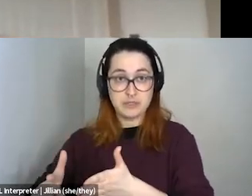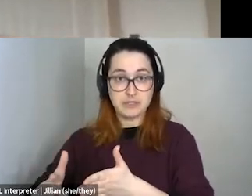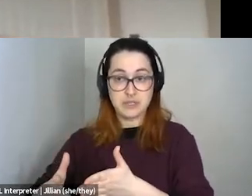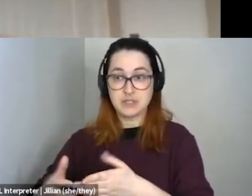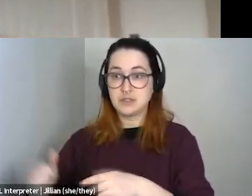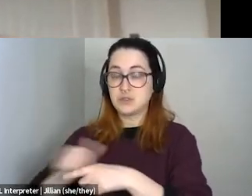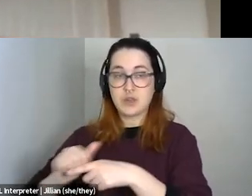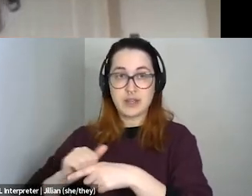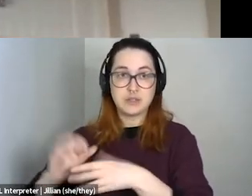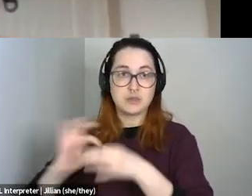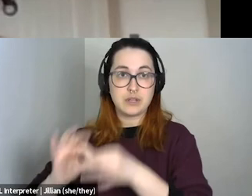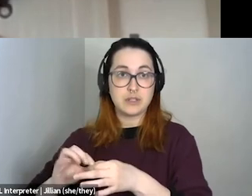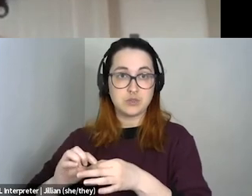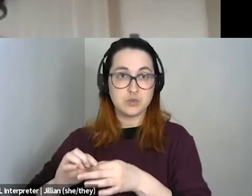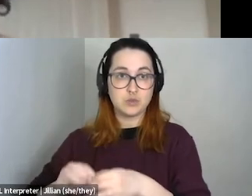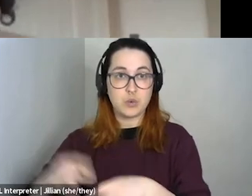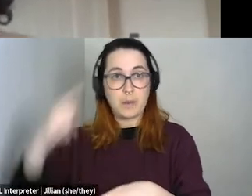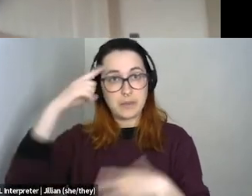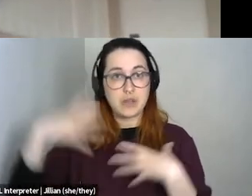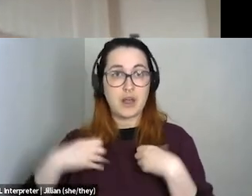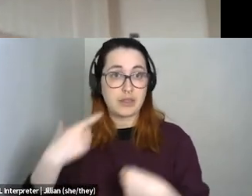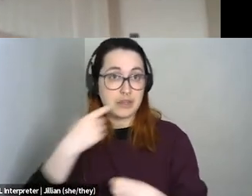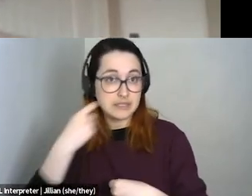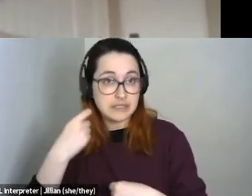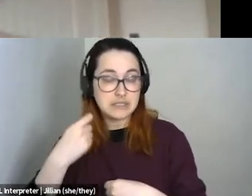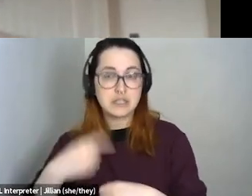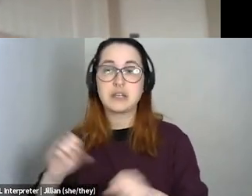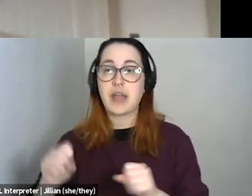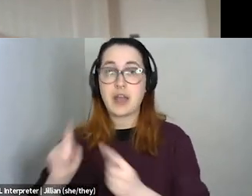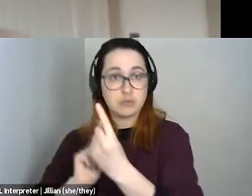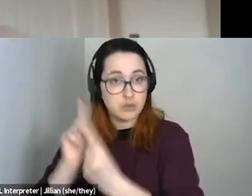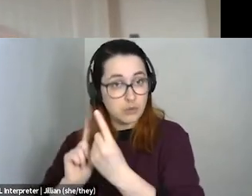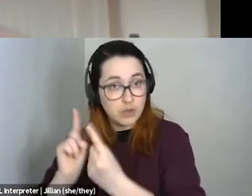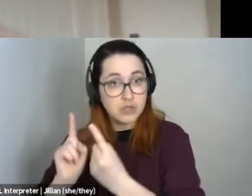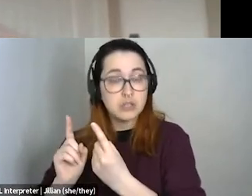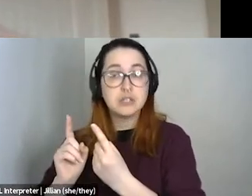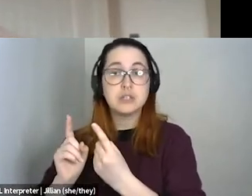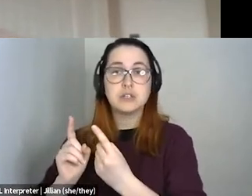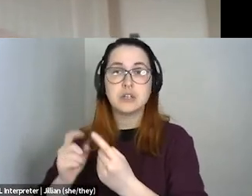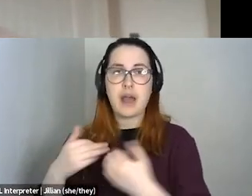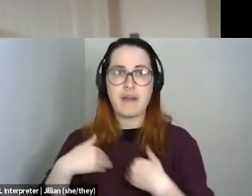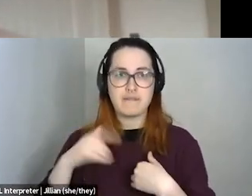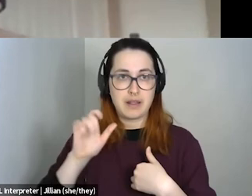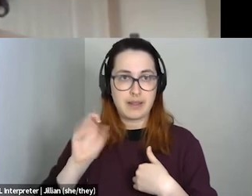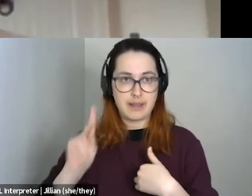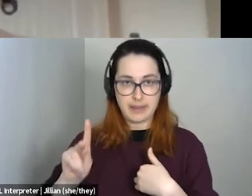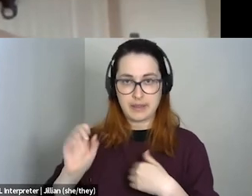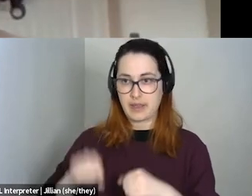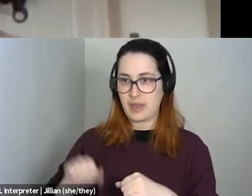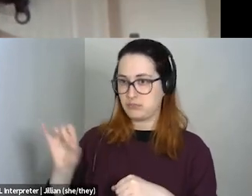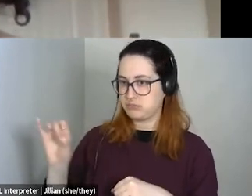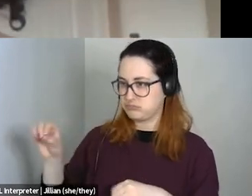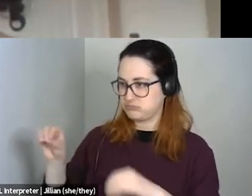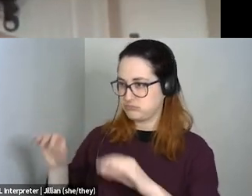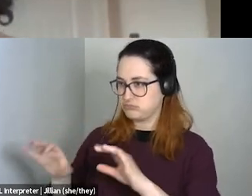addiction. Um, and like, it's like kind of one-on-one. Um, I can put the link in here, um, connect